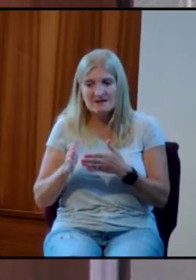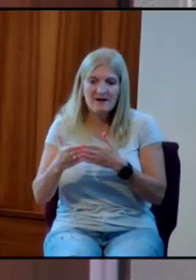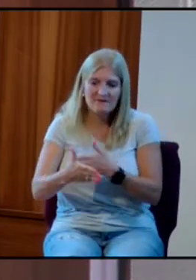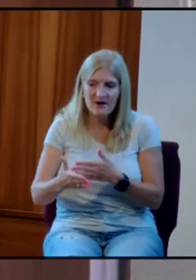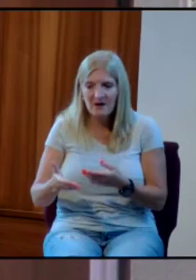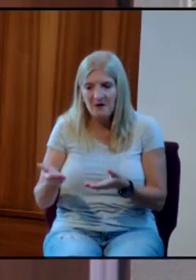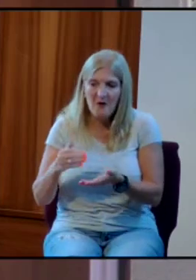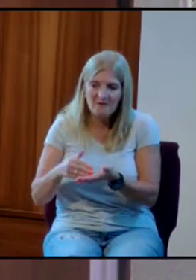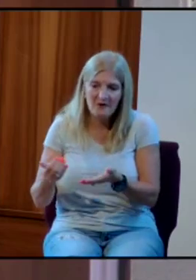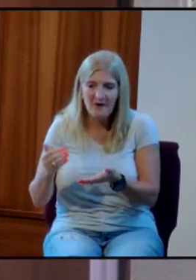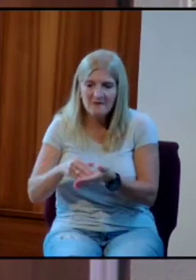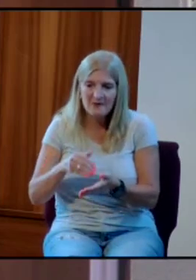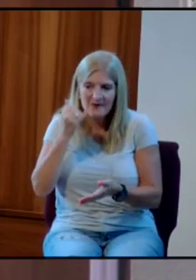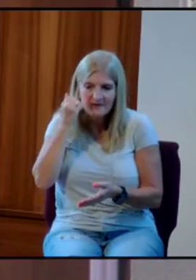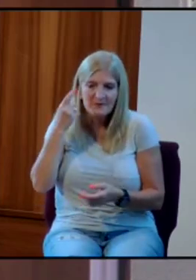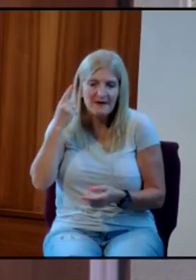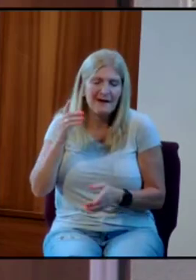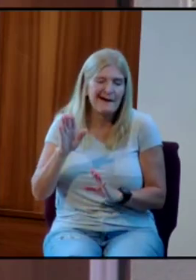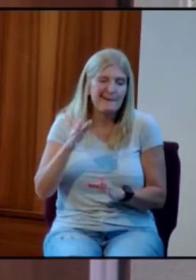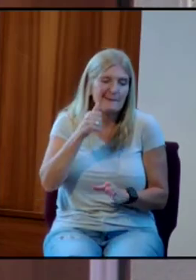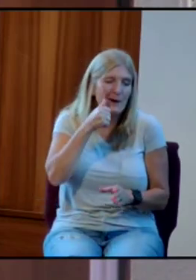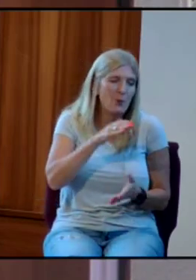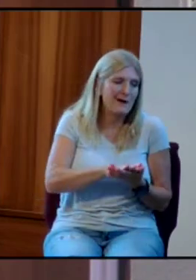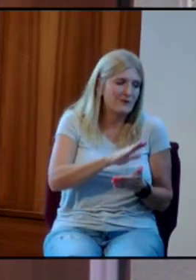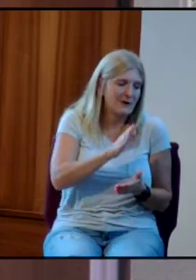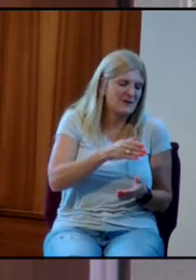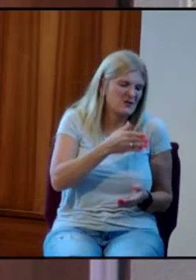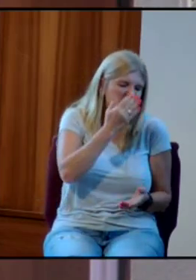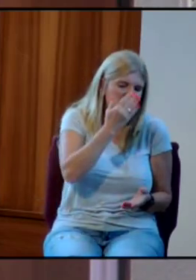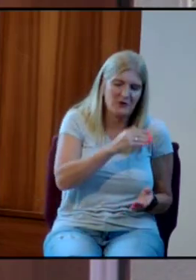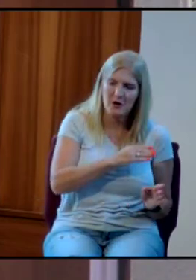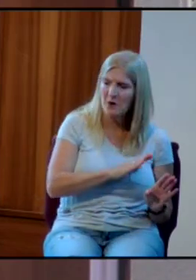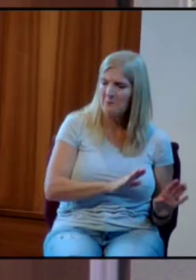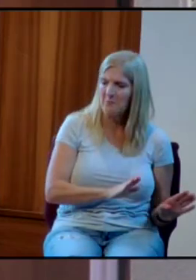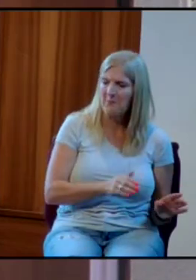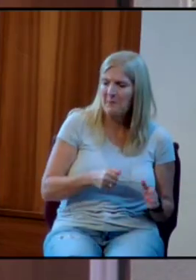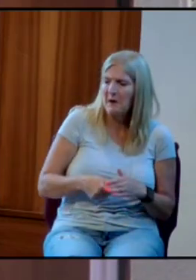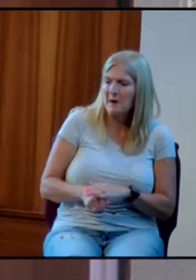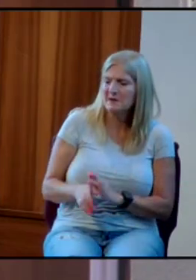think you can get away with it? So you got to decide that yourself.